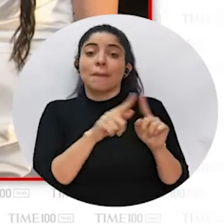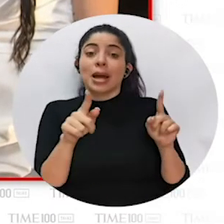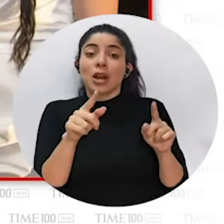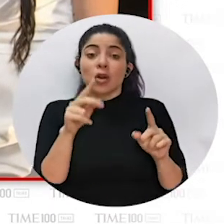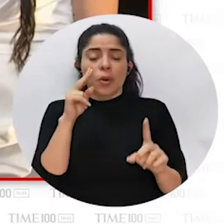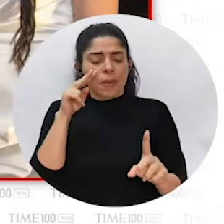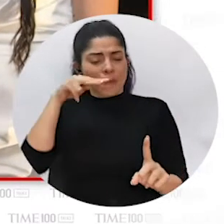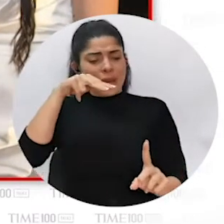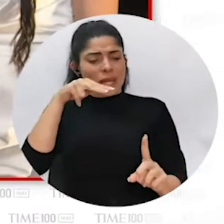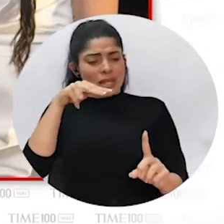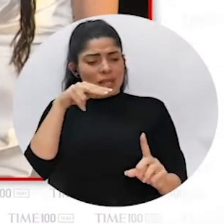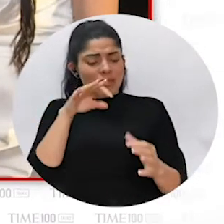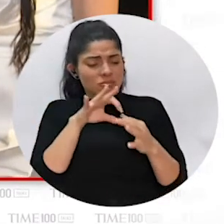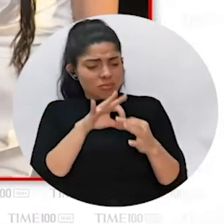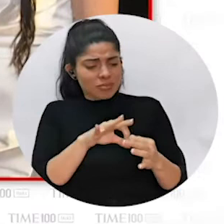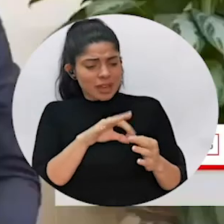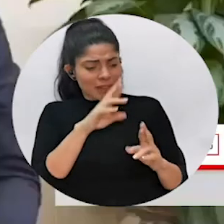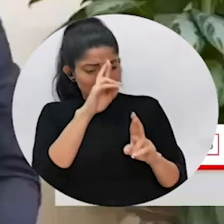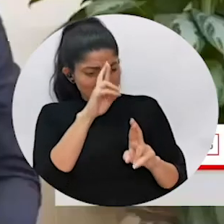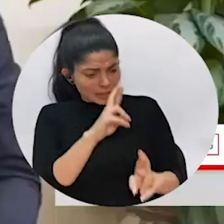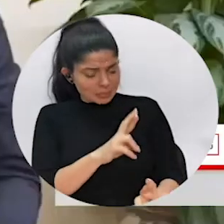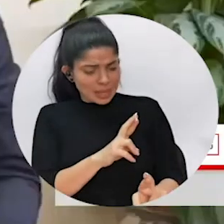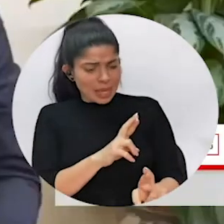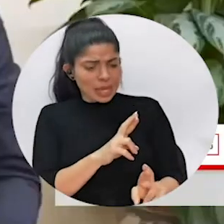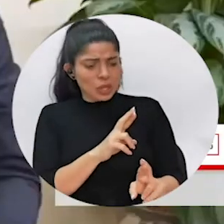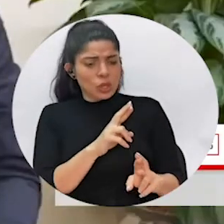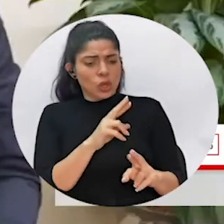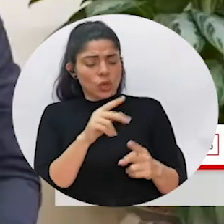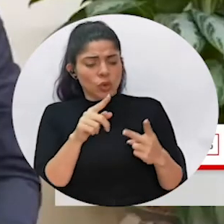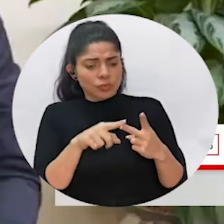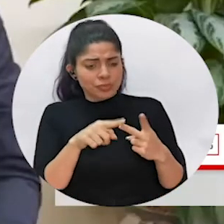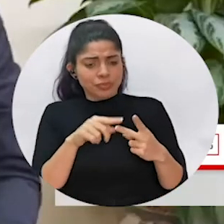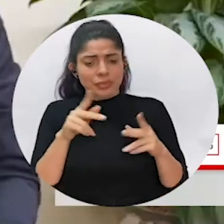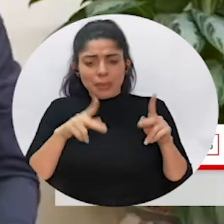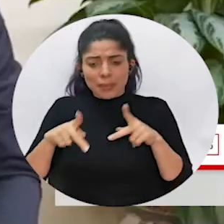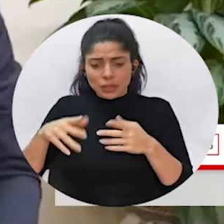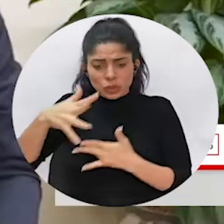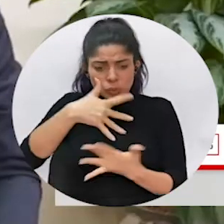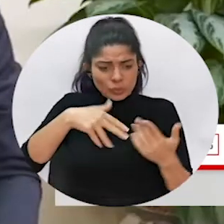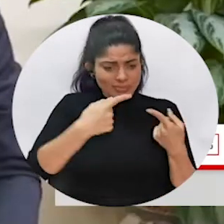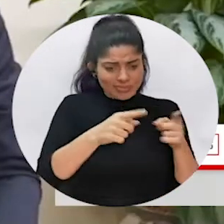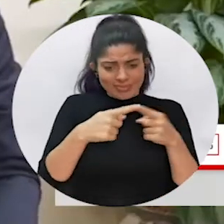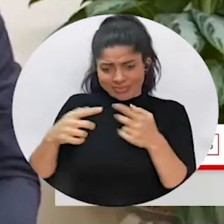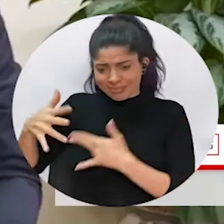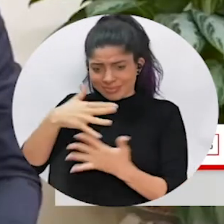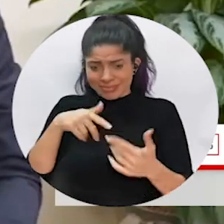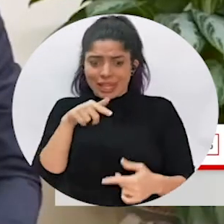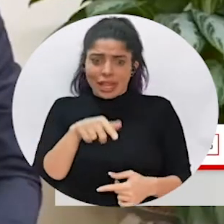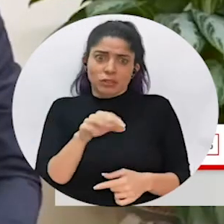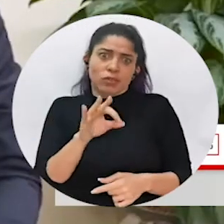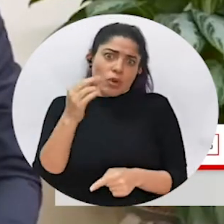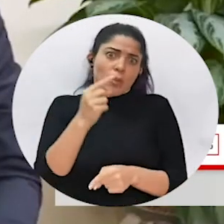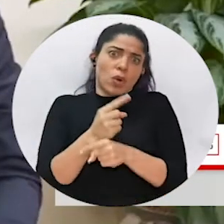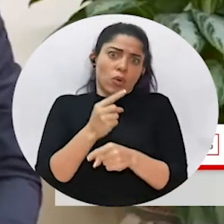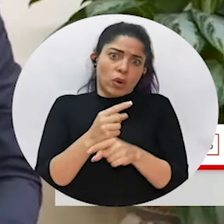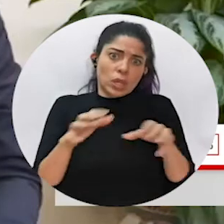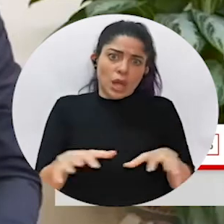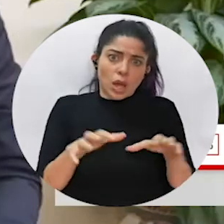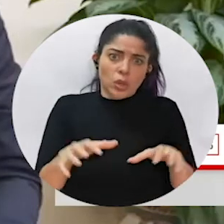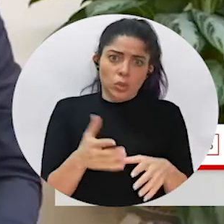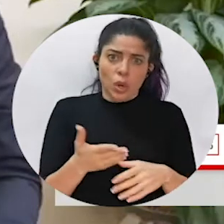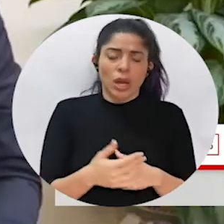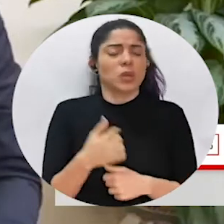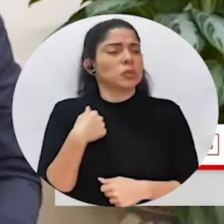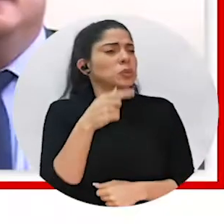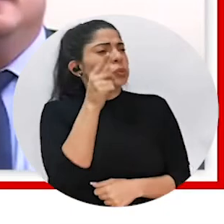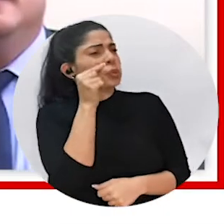But then from a worldview of respect and of living all together, it's the right thing to do.